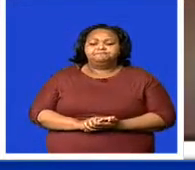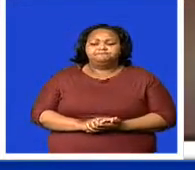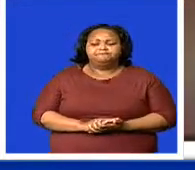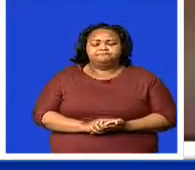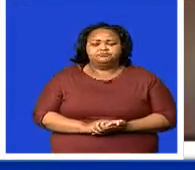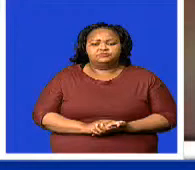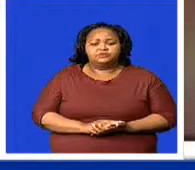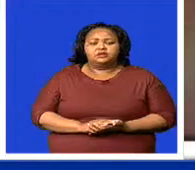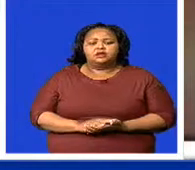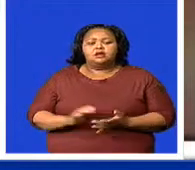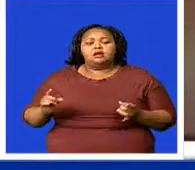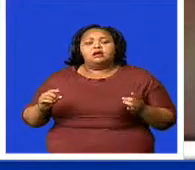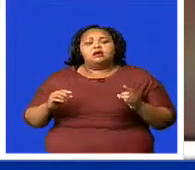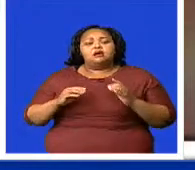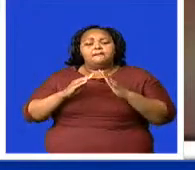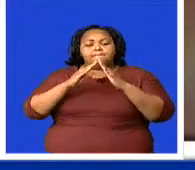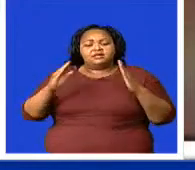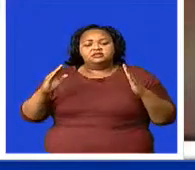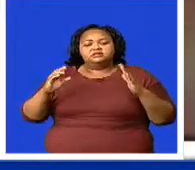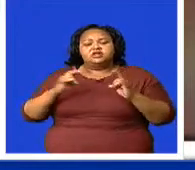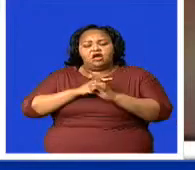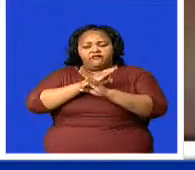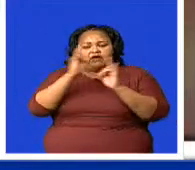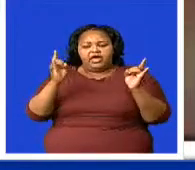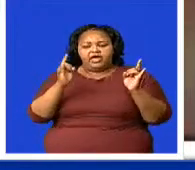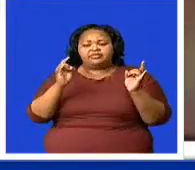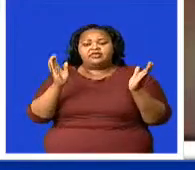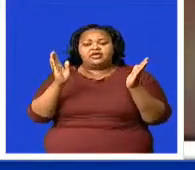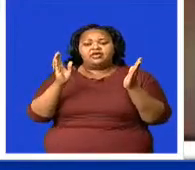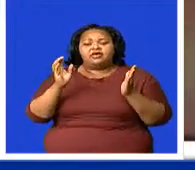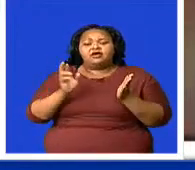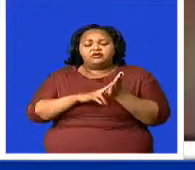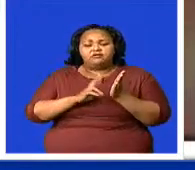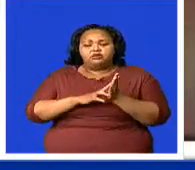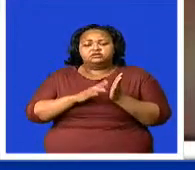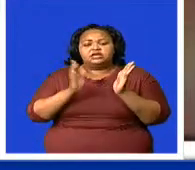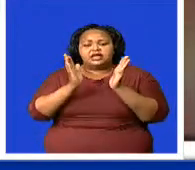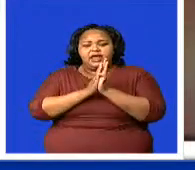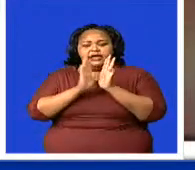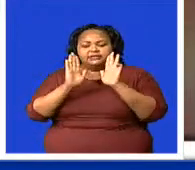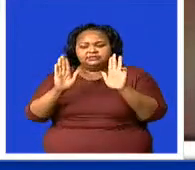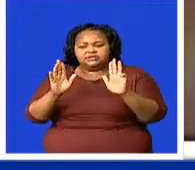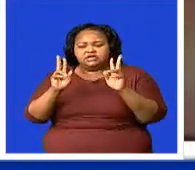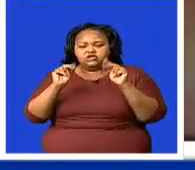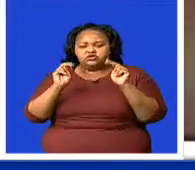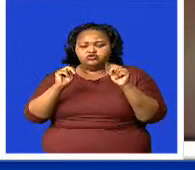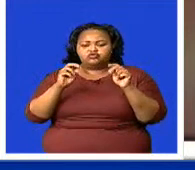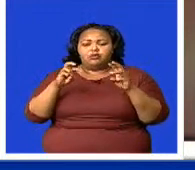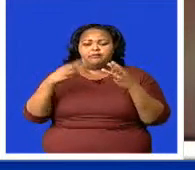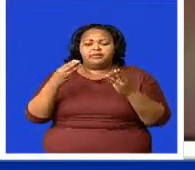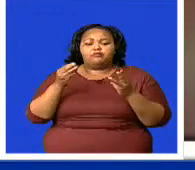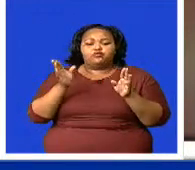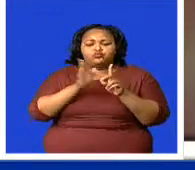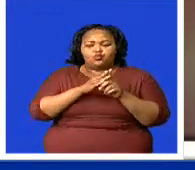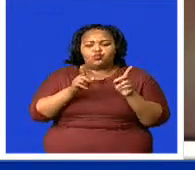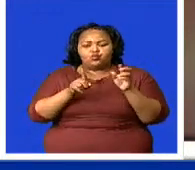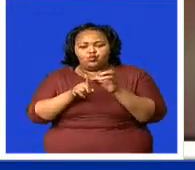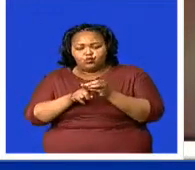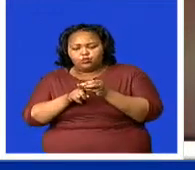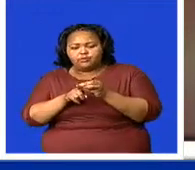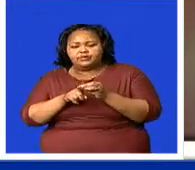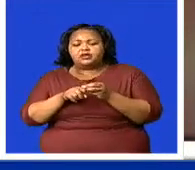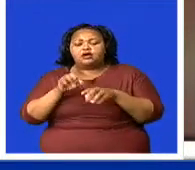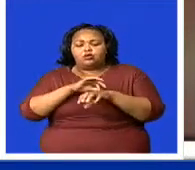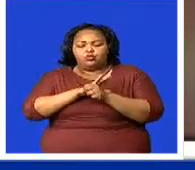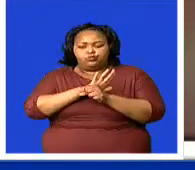has reported 19 new confirmed COVID-19 cases in the last 24 hours. In a